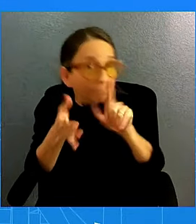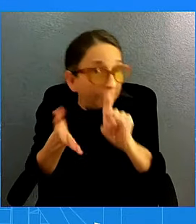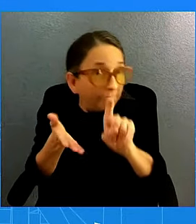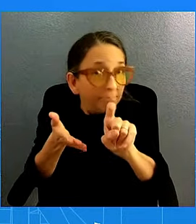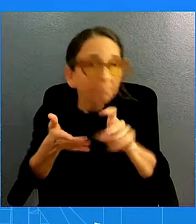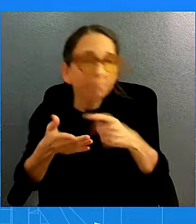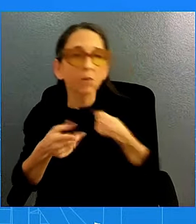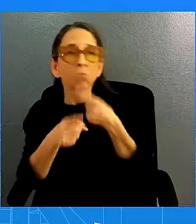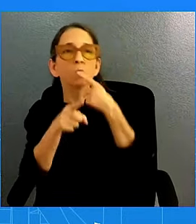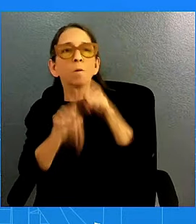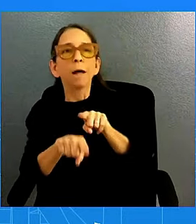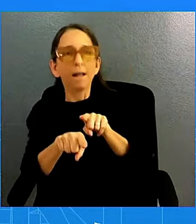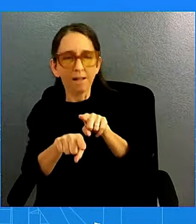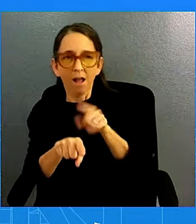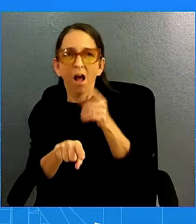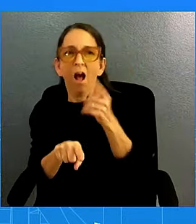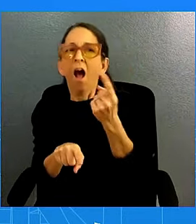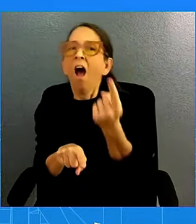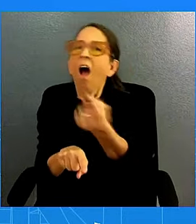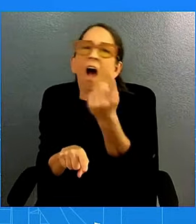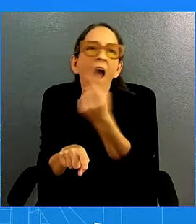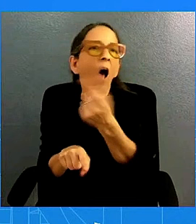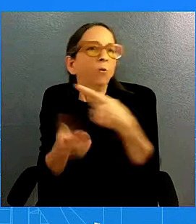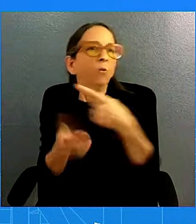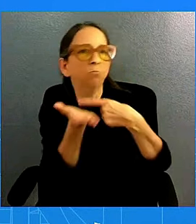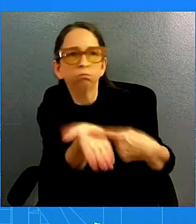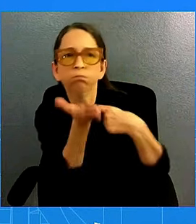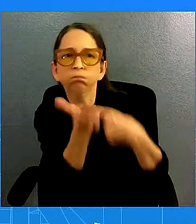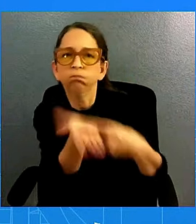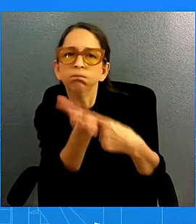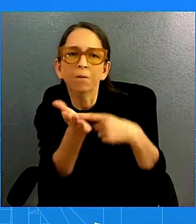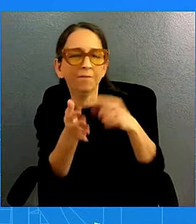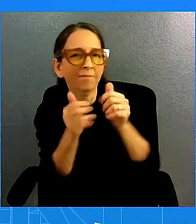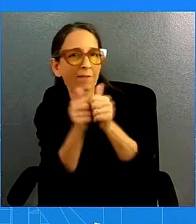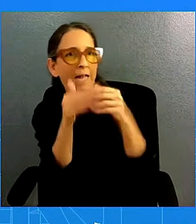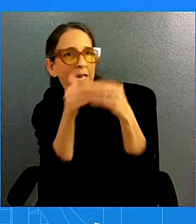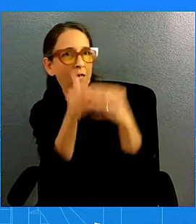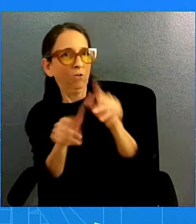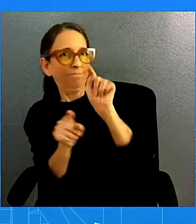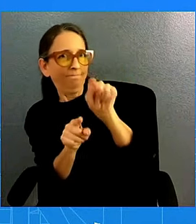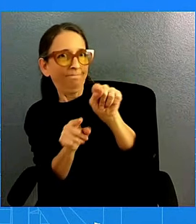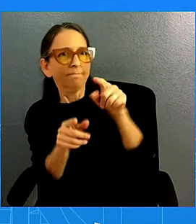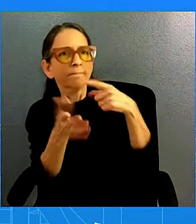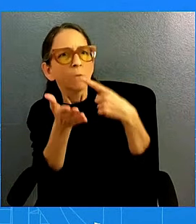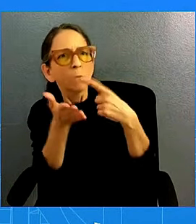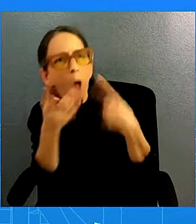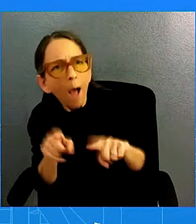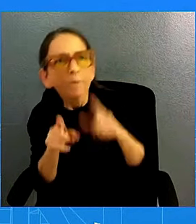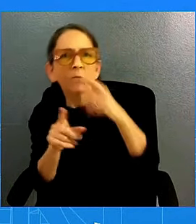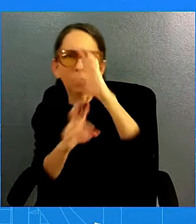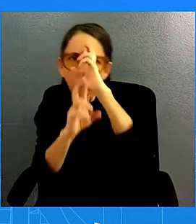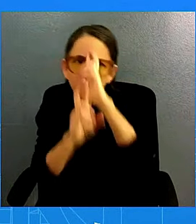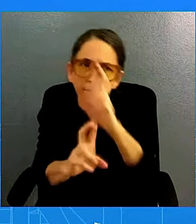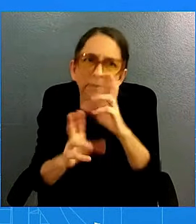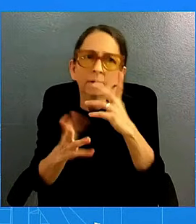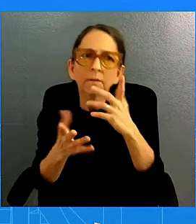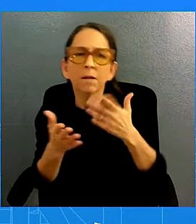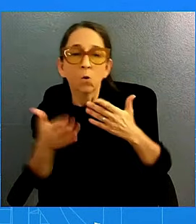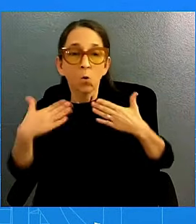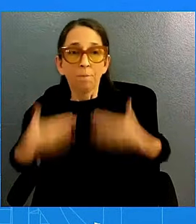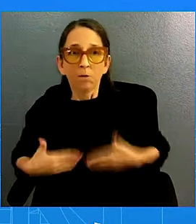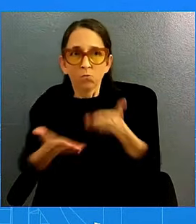he doesn't talk about the importance of respecting human and civil rights, and that includes with Prime Minister Modi. He did when